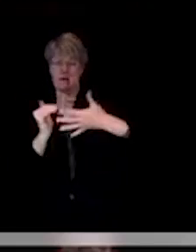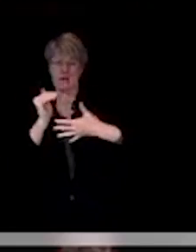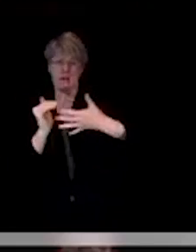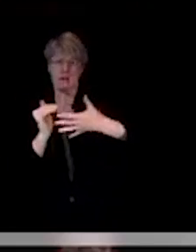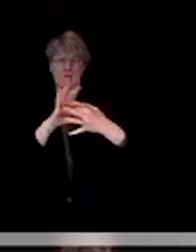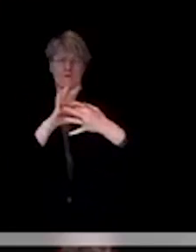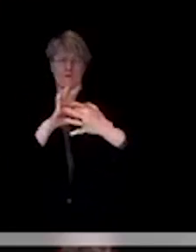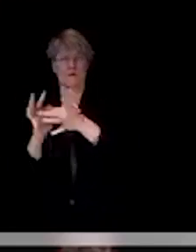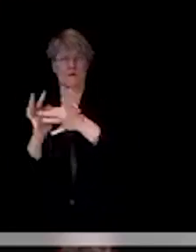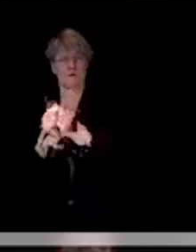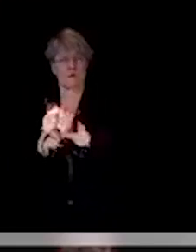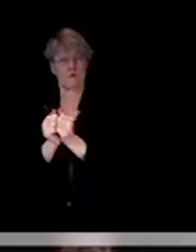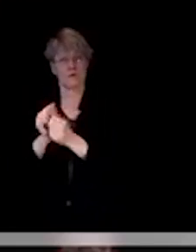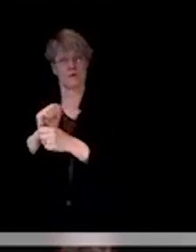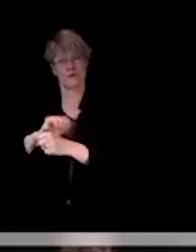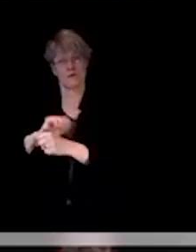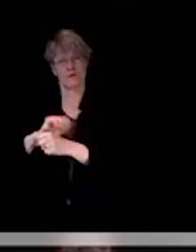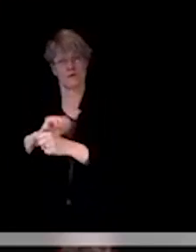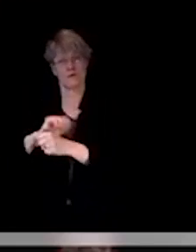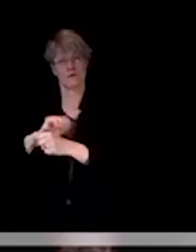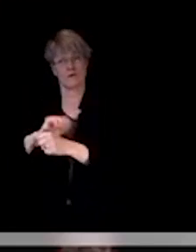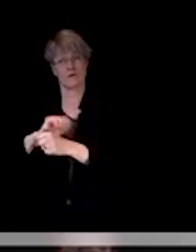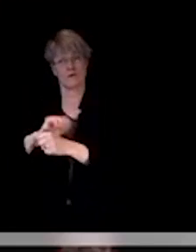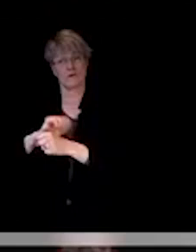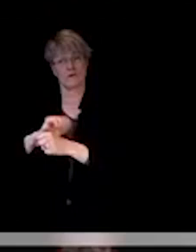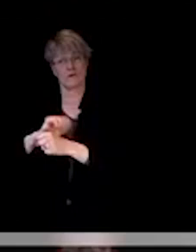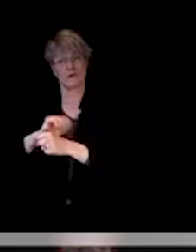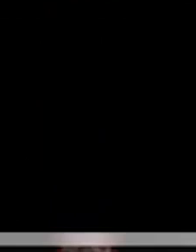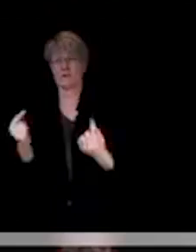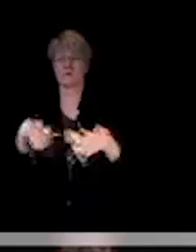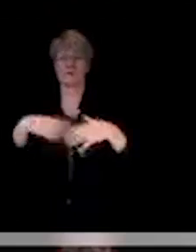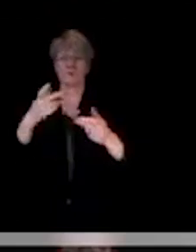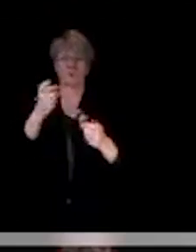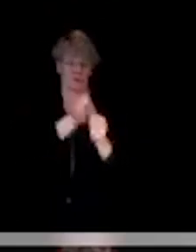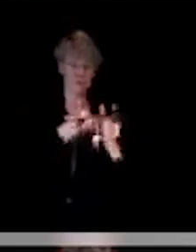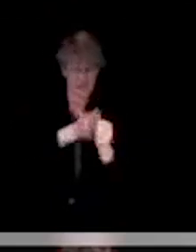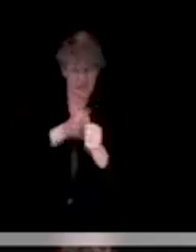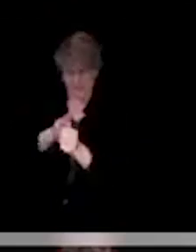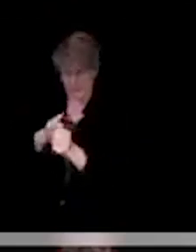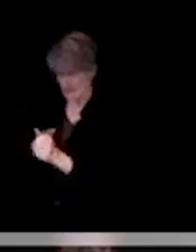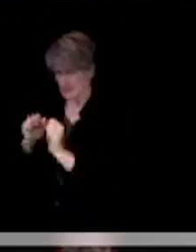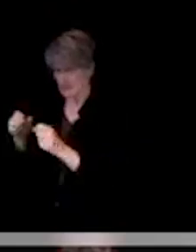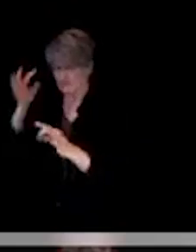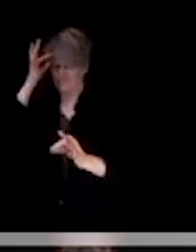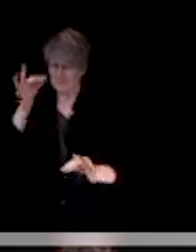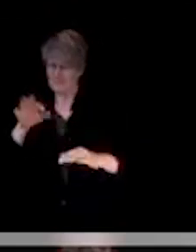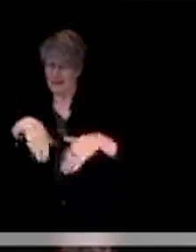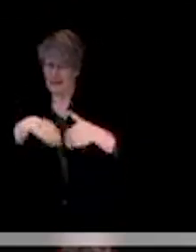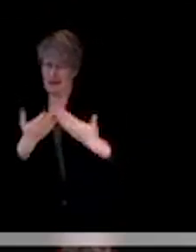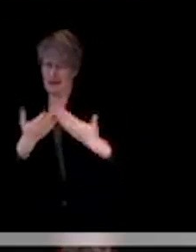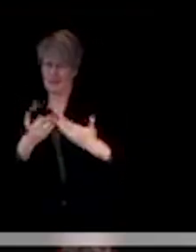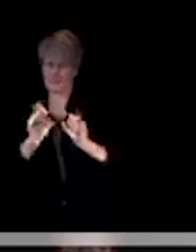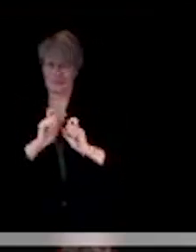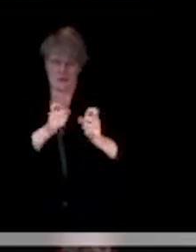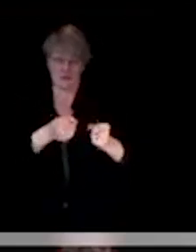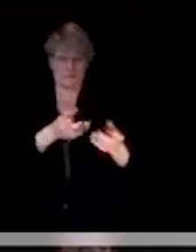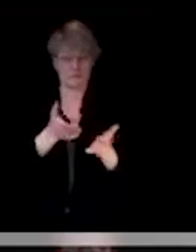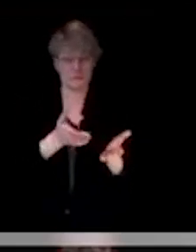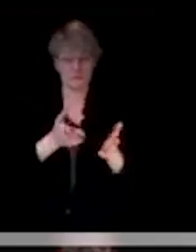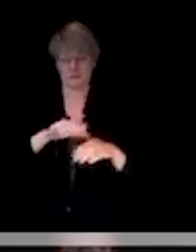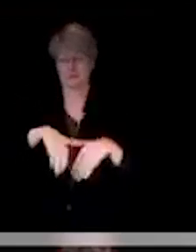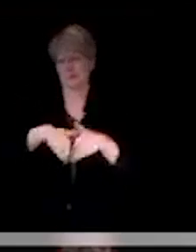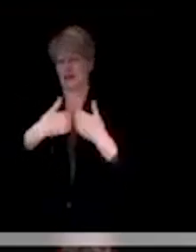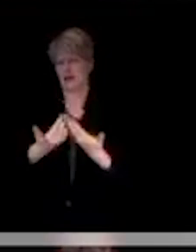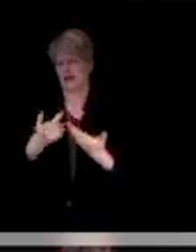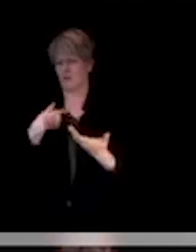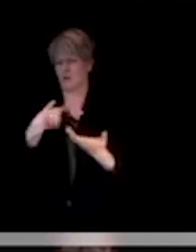and those other entities can make decisions about how they might go out and about and deliver services and such. So, the